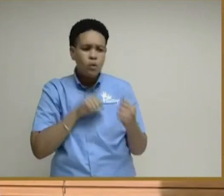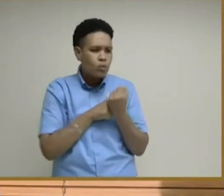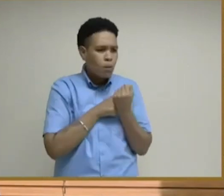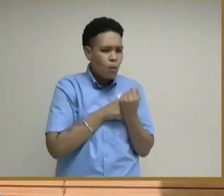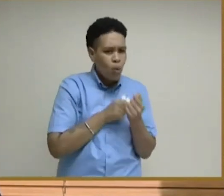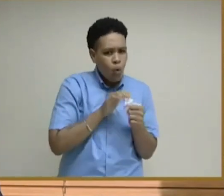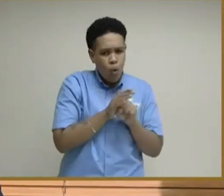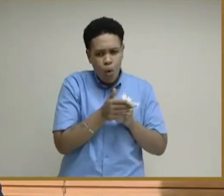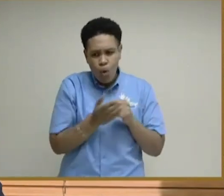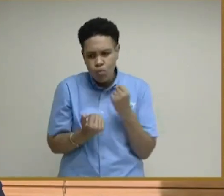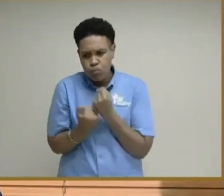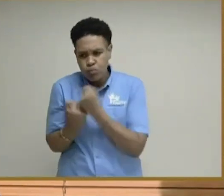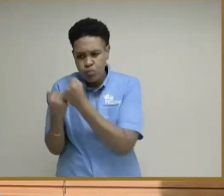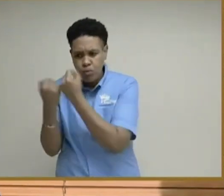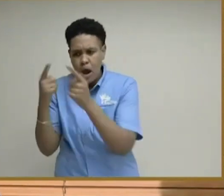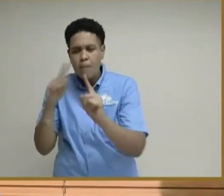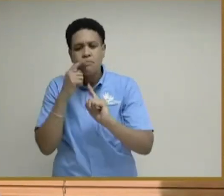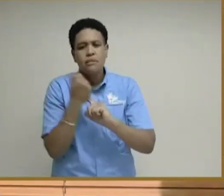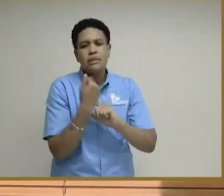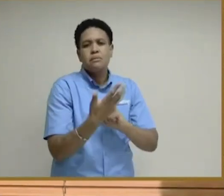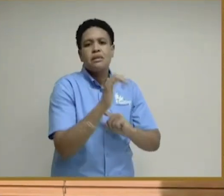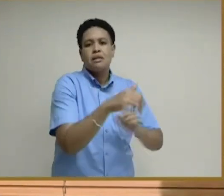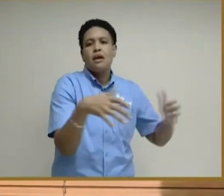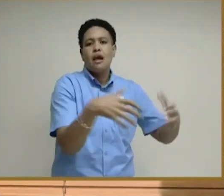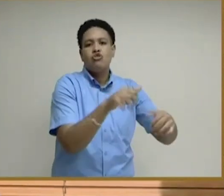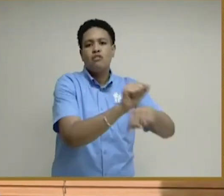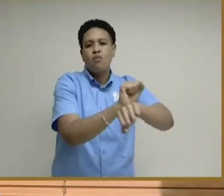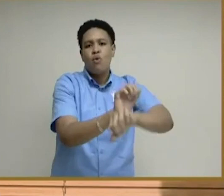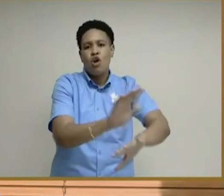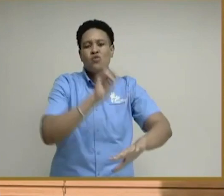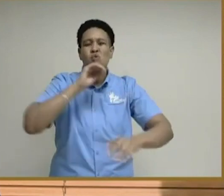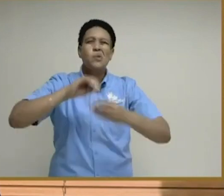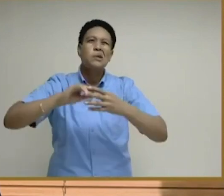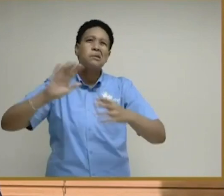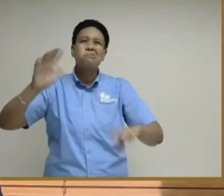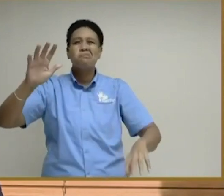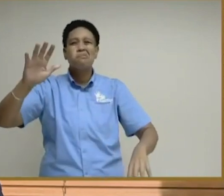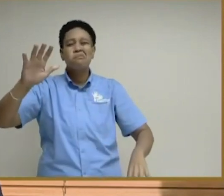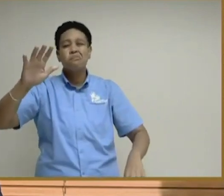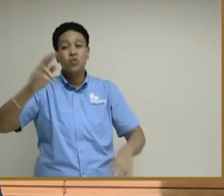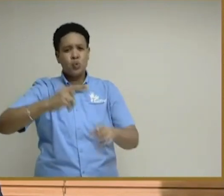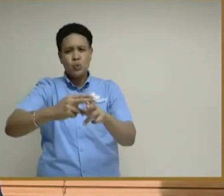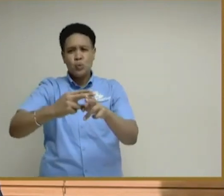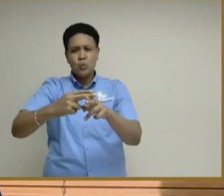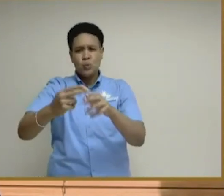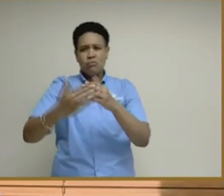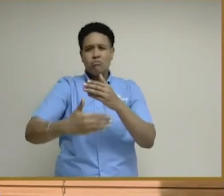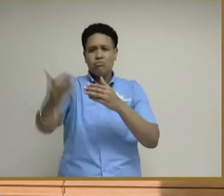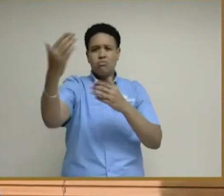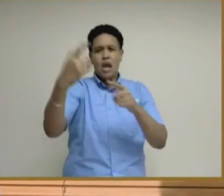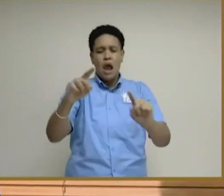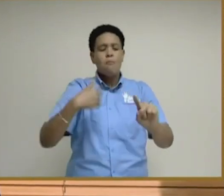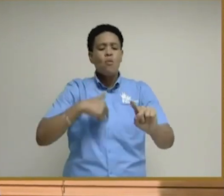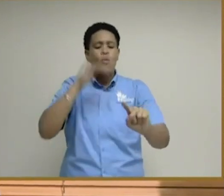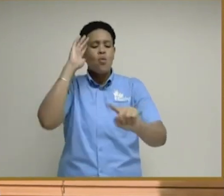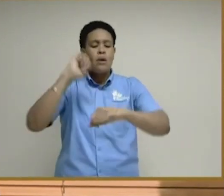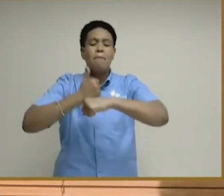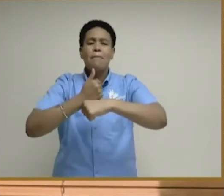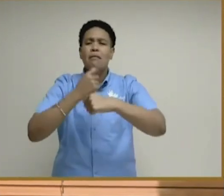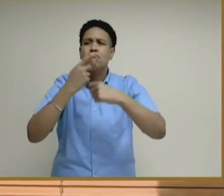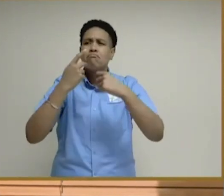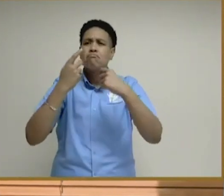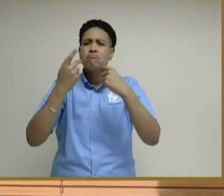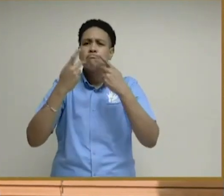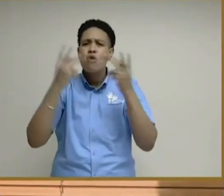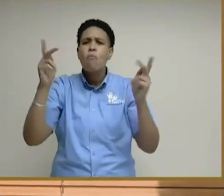to COVID, the expansion of that category of workers. So in another, in short order, we will make public the